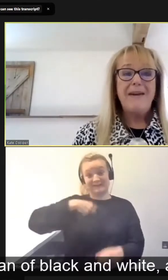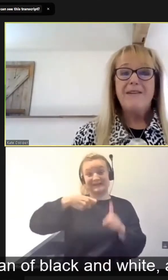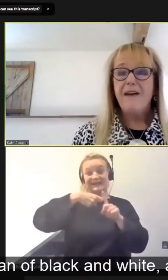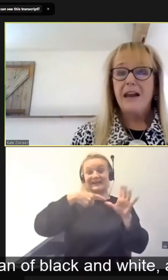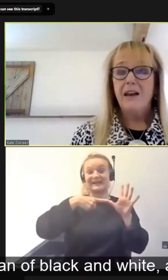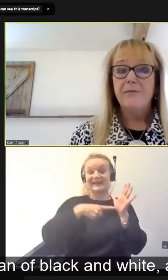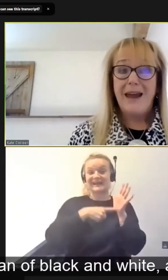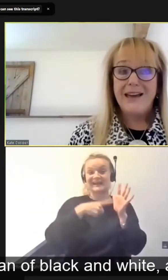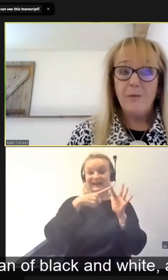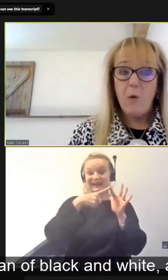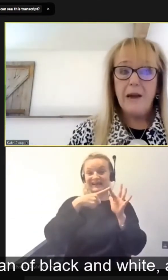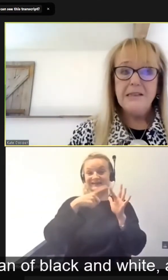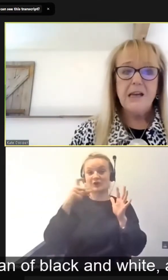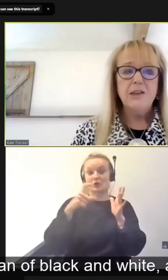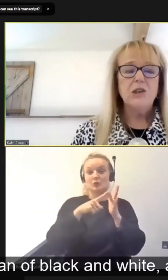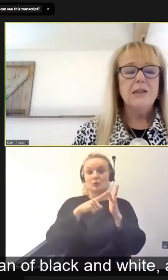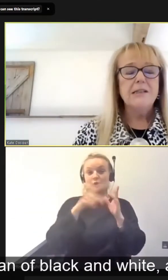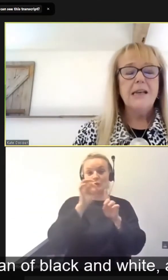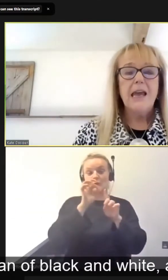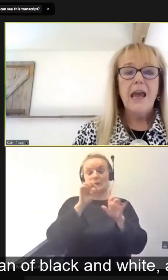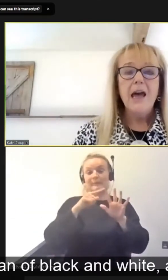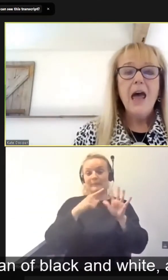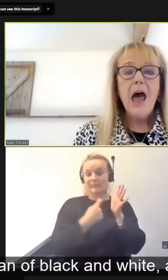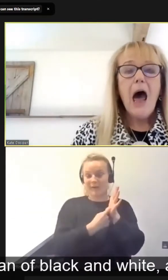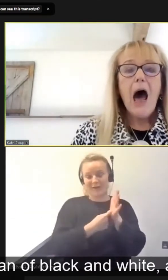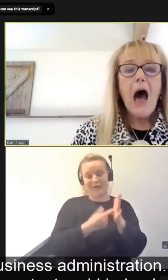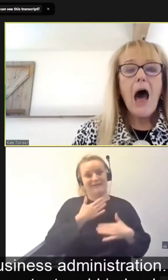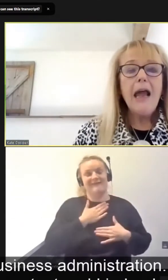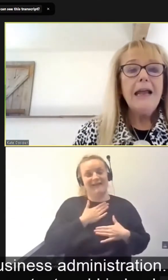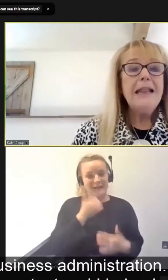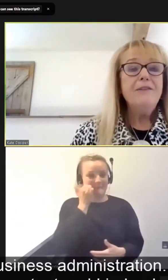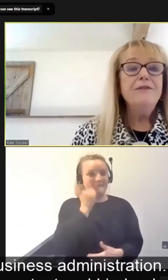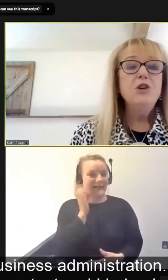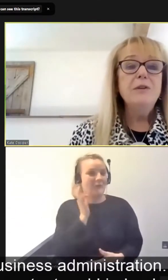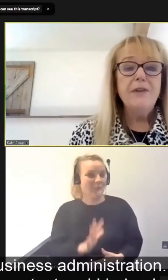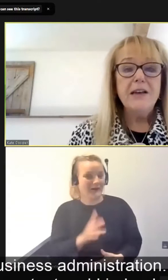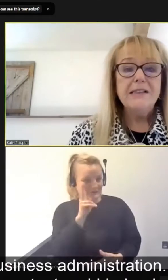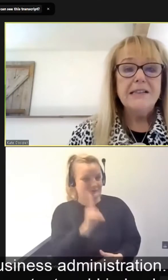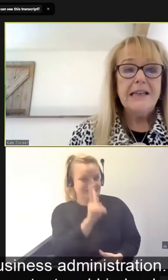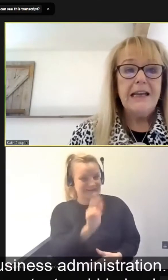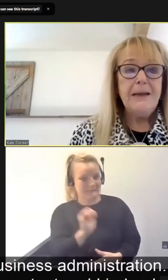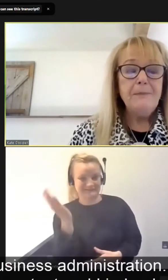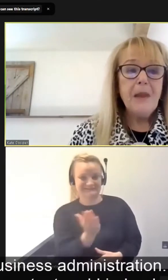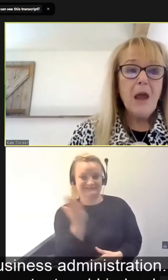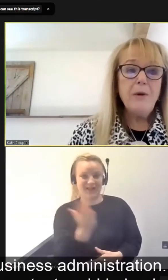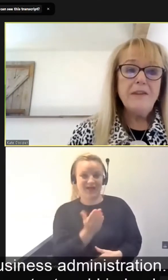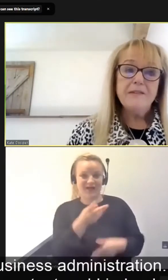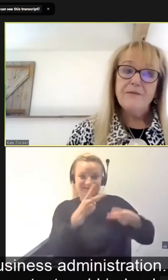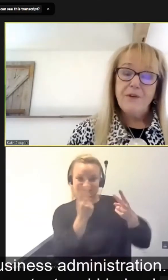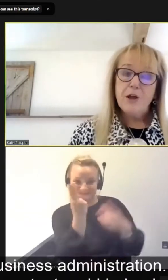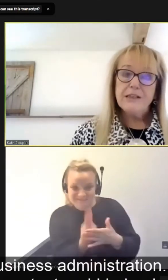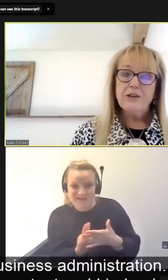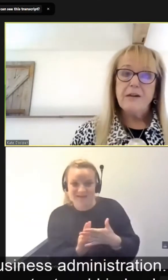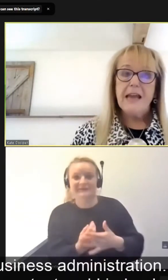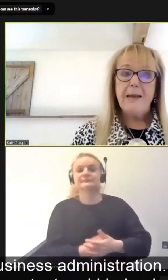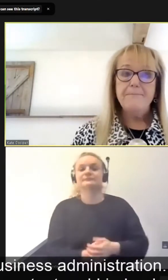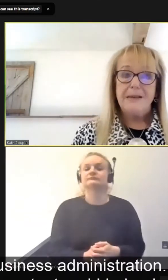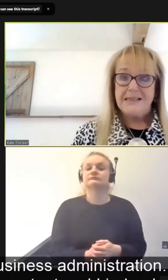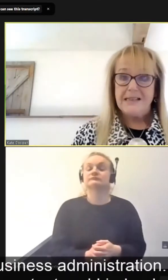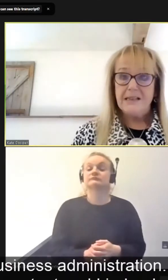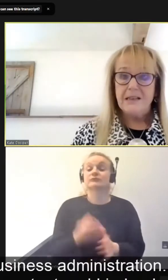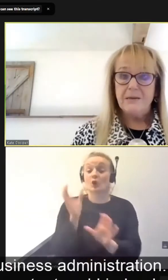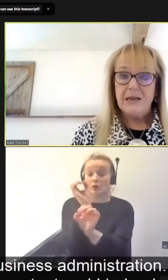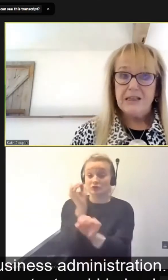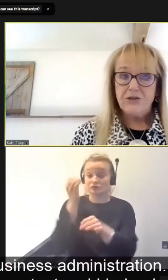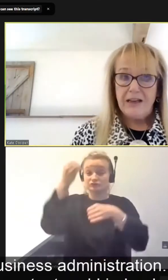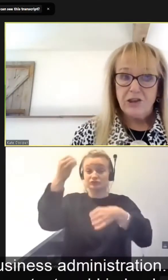a big fan of black and white, as you can see here. I left university with a first degree in